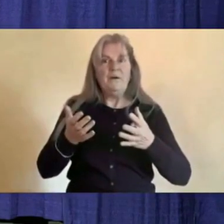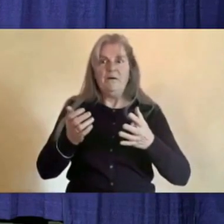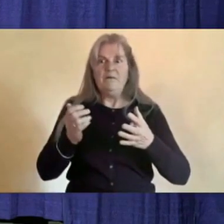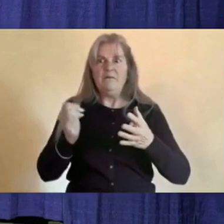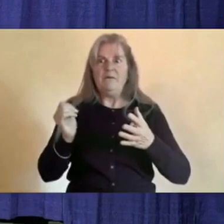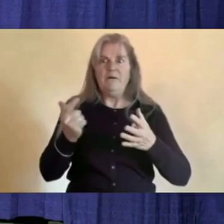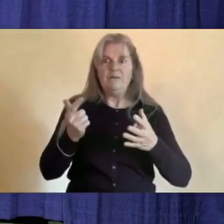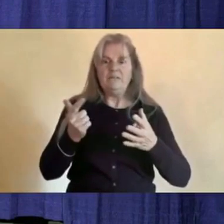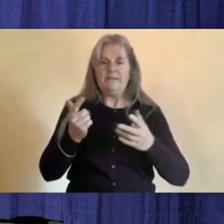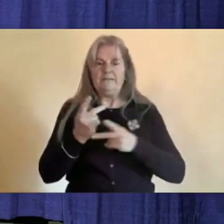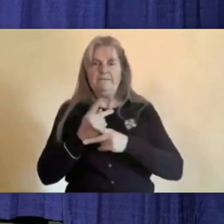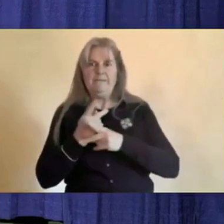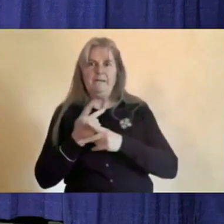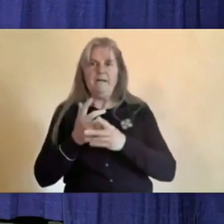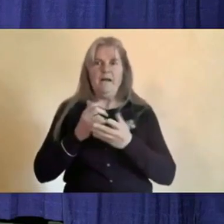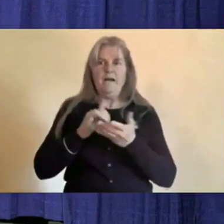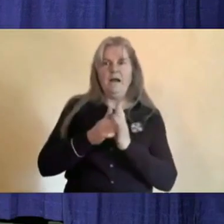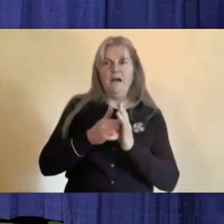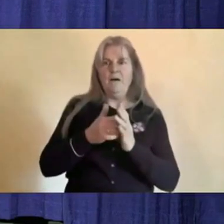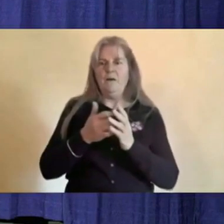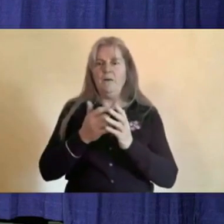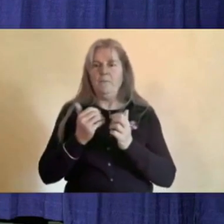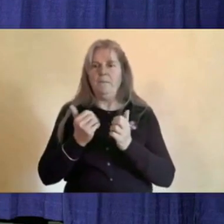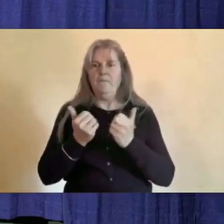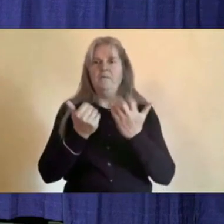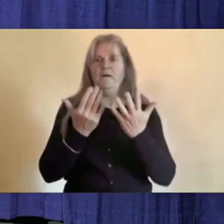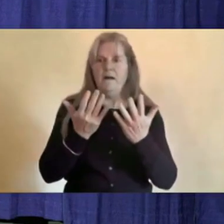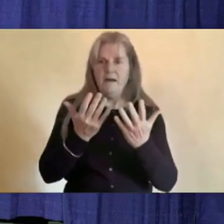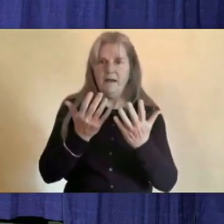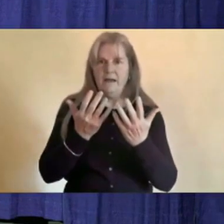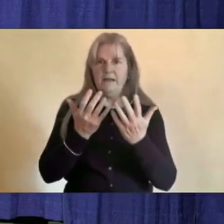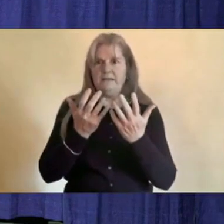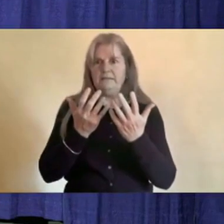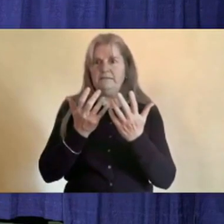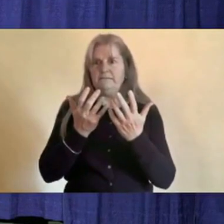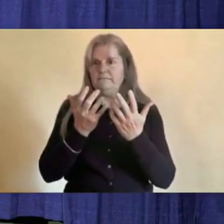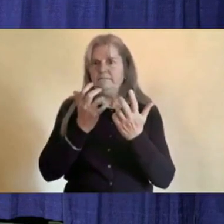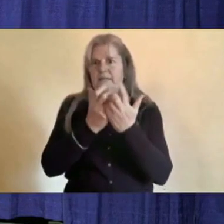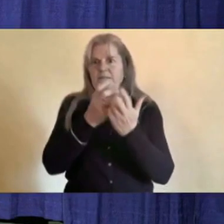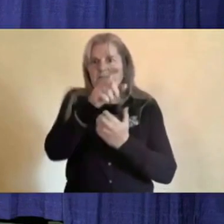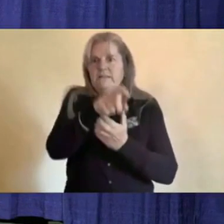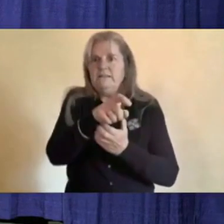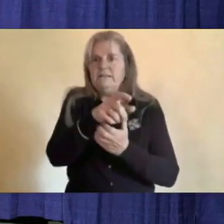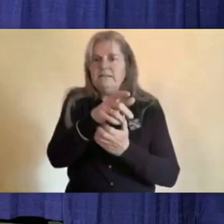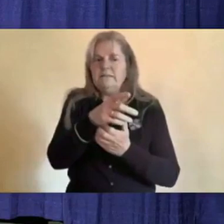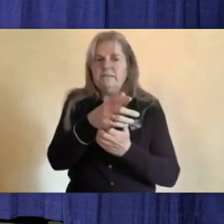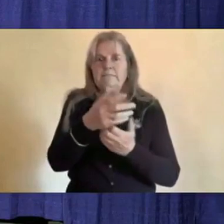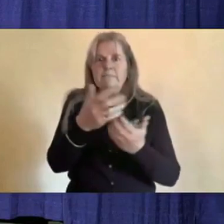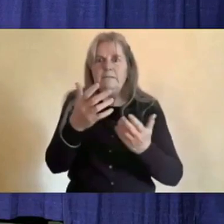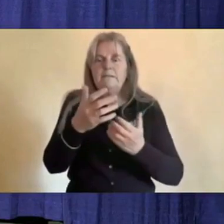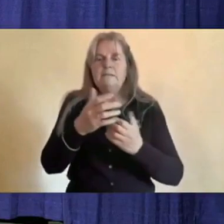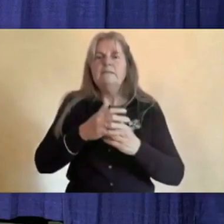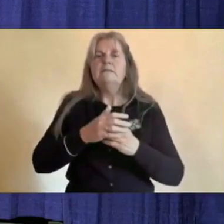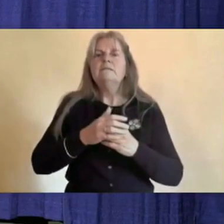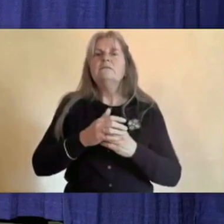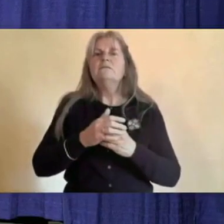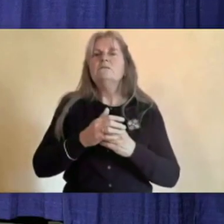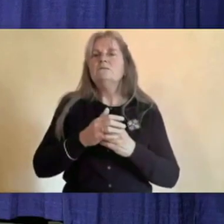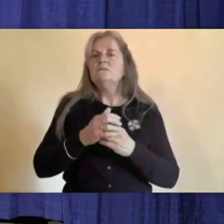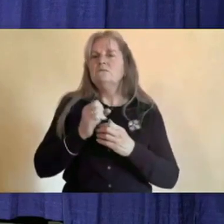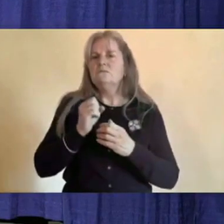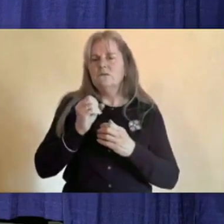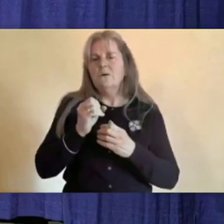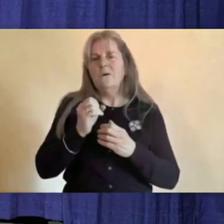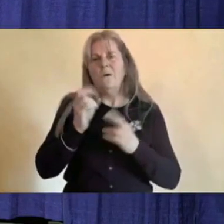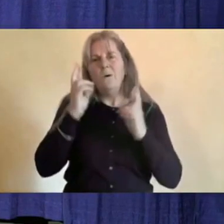adapting to the ongoing pandemic challenges, and to do so with we hope patience and